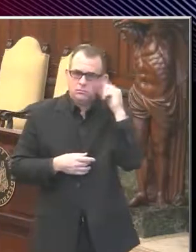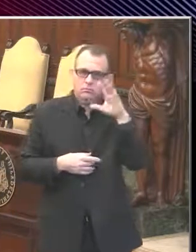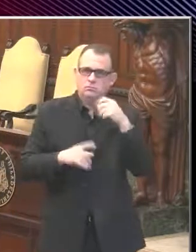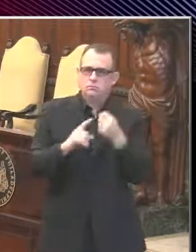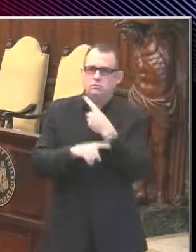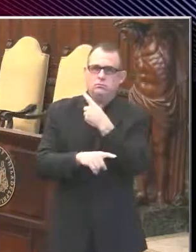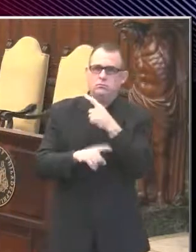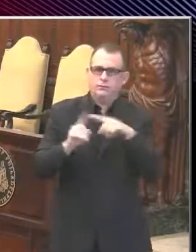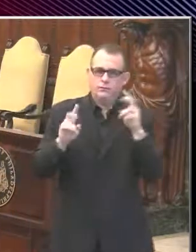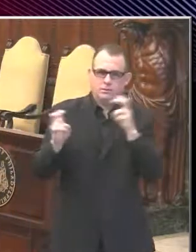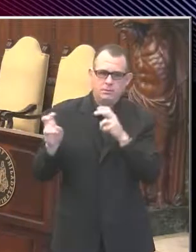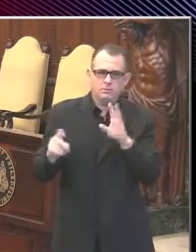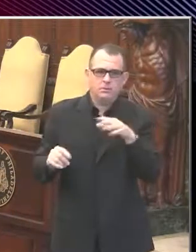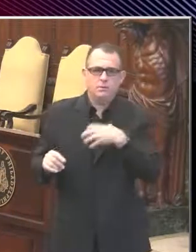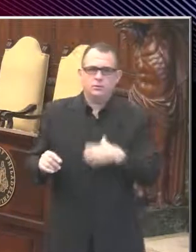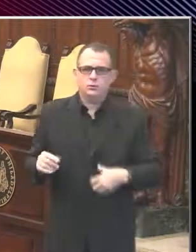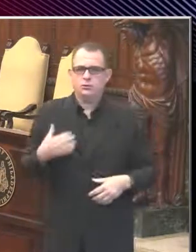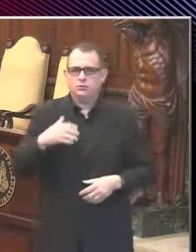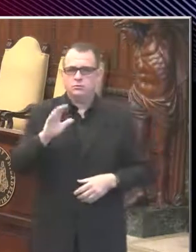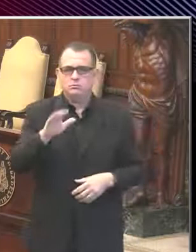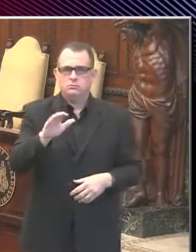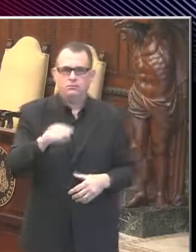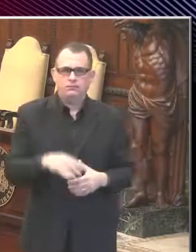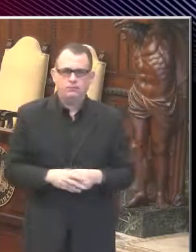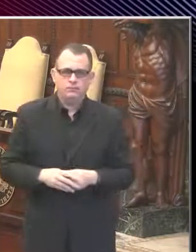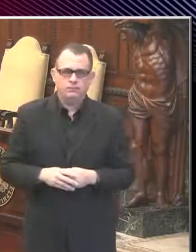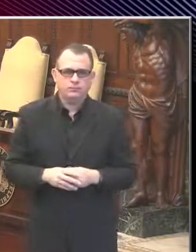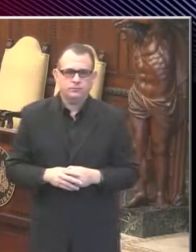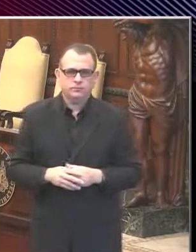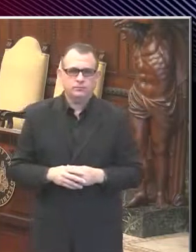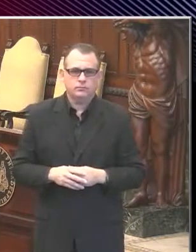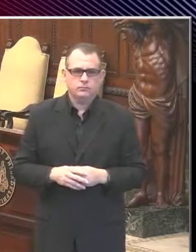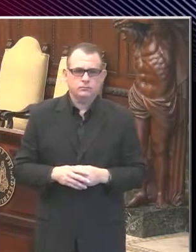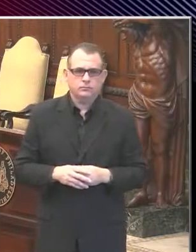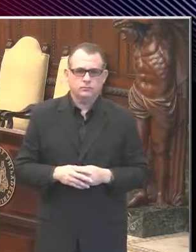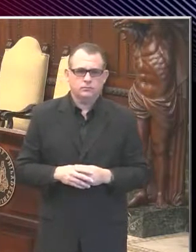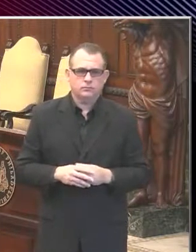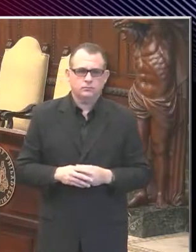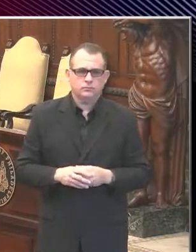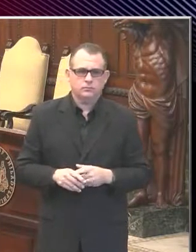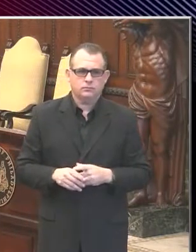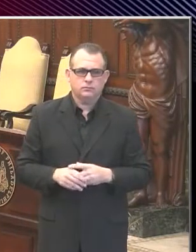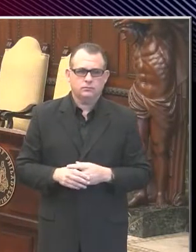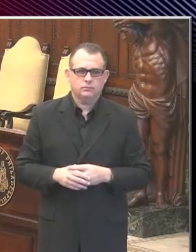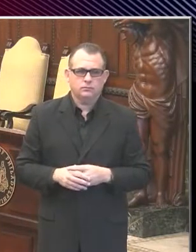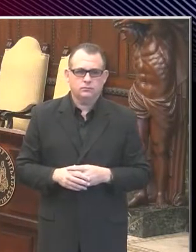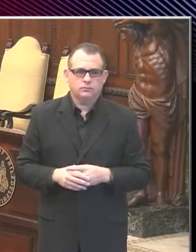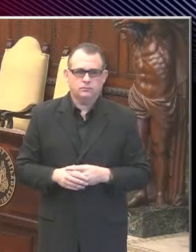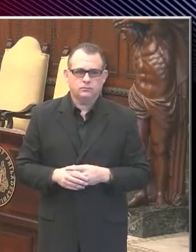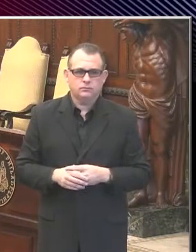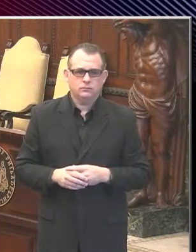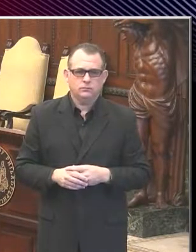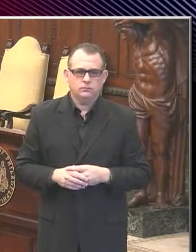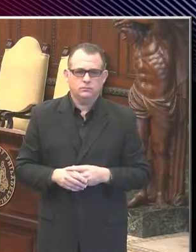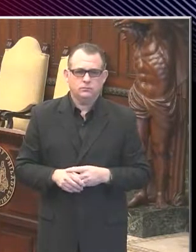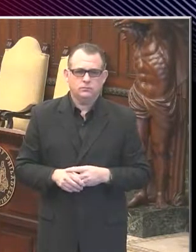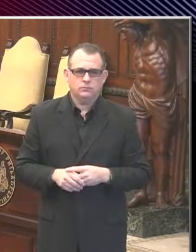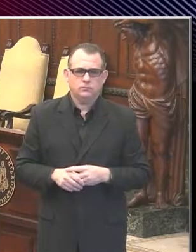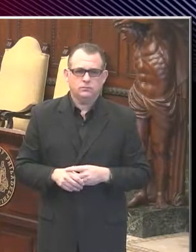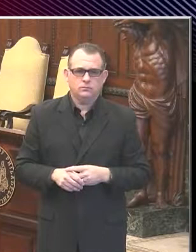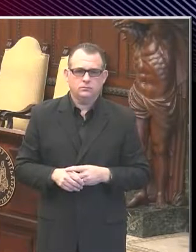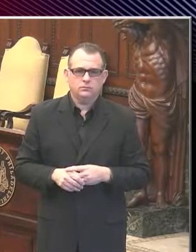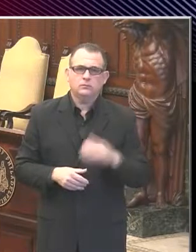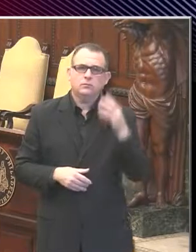Kenny. So, you know, given the fallout that we've seen, you know, regarding the use of pepper spray on protesters and